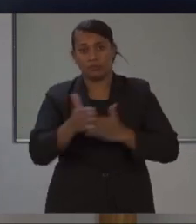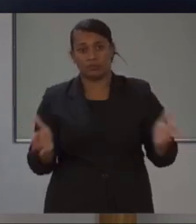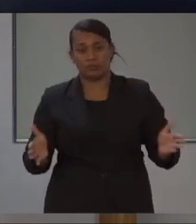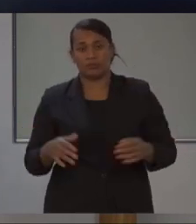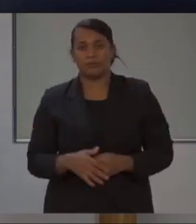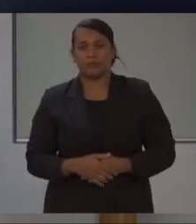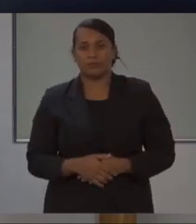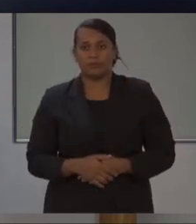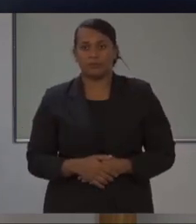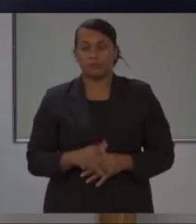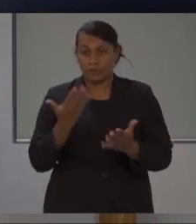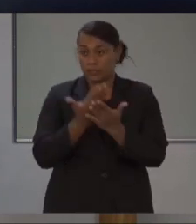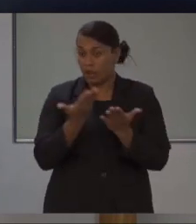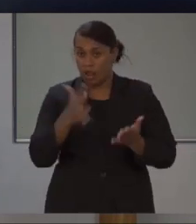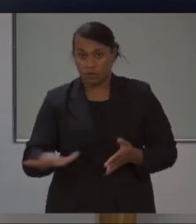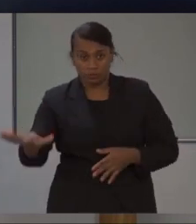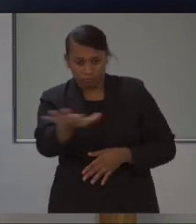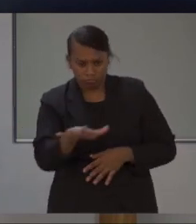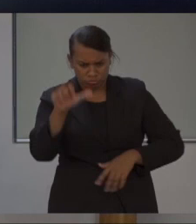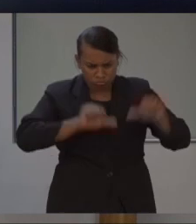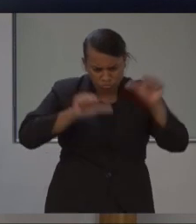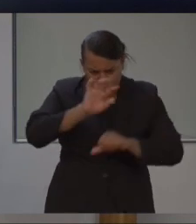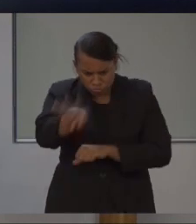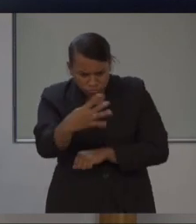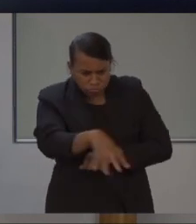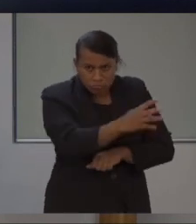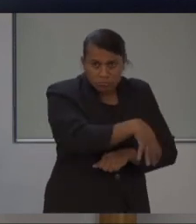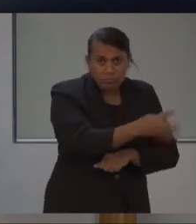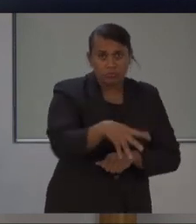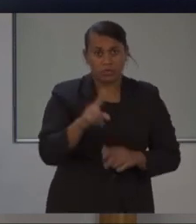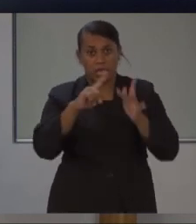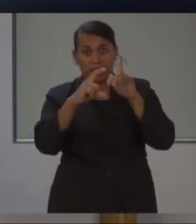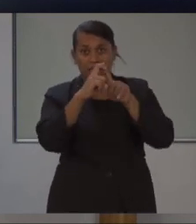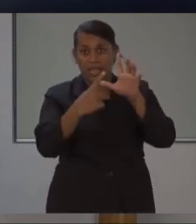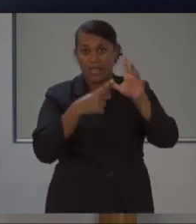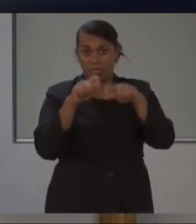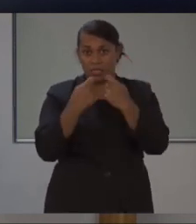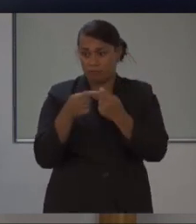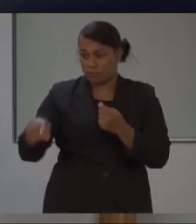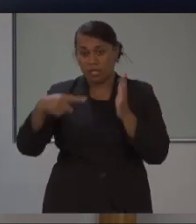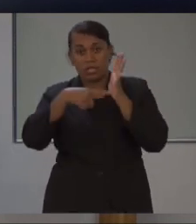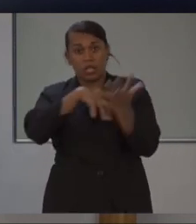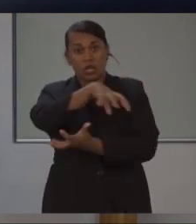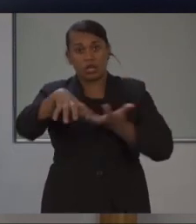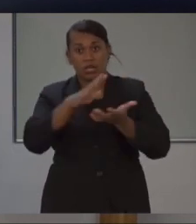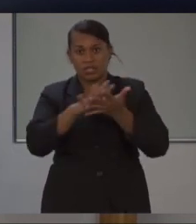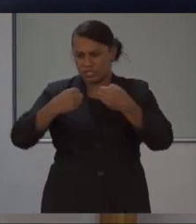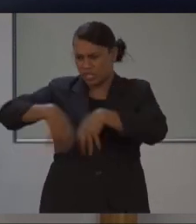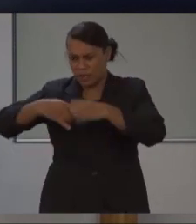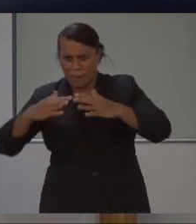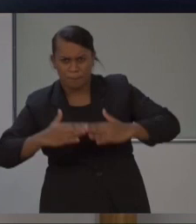our on-the-ground assessment of Tropical Cyclone Herald's devastation is showing just how